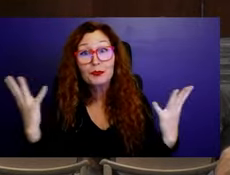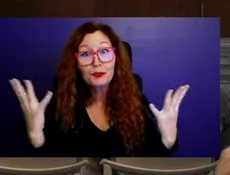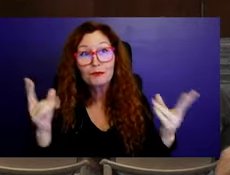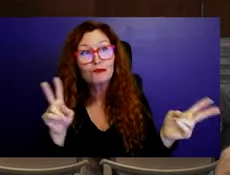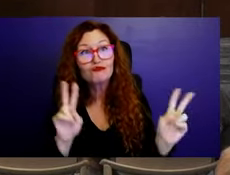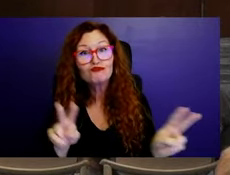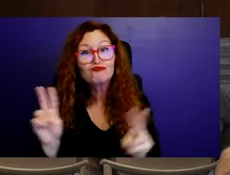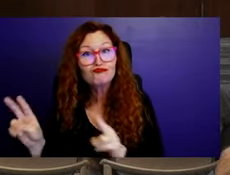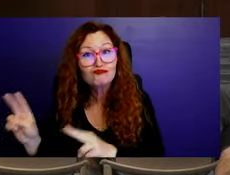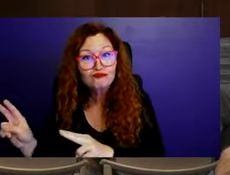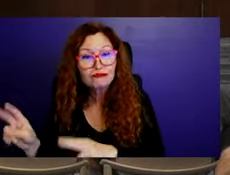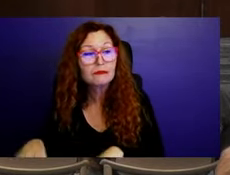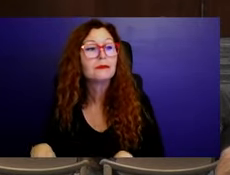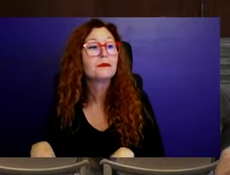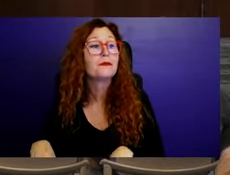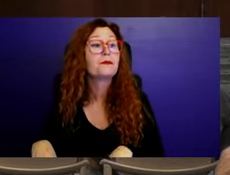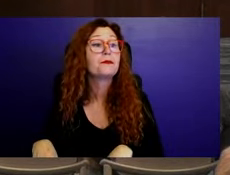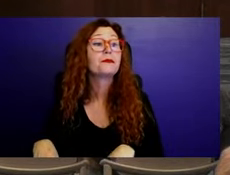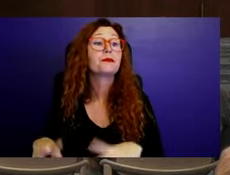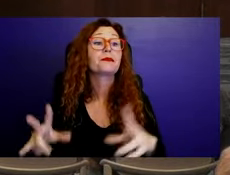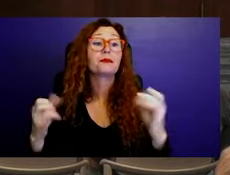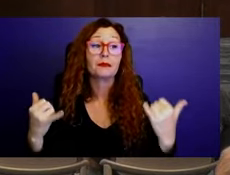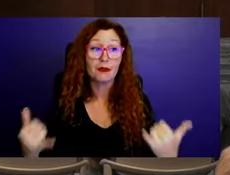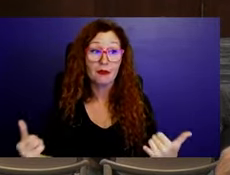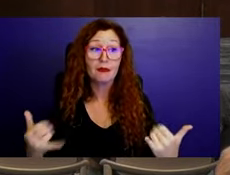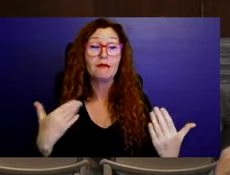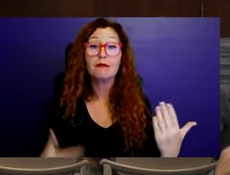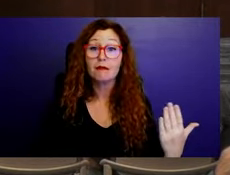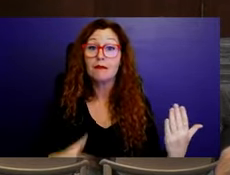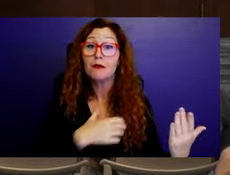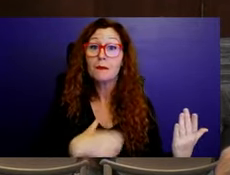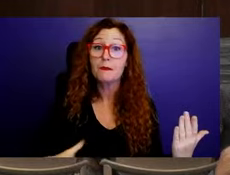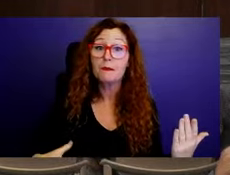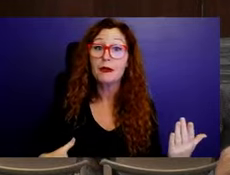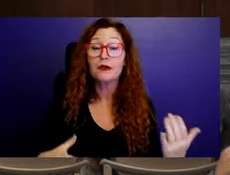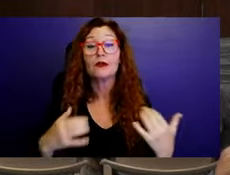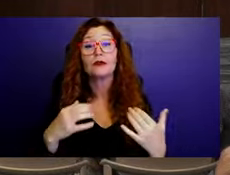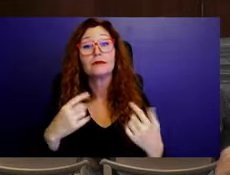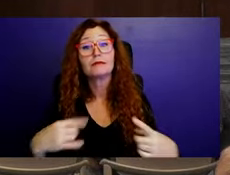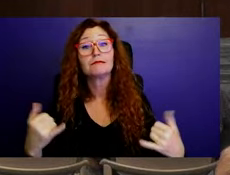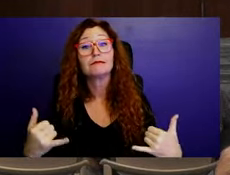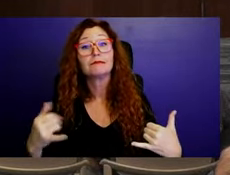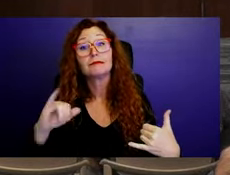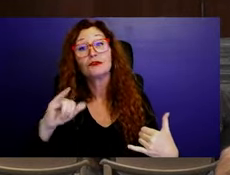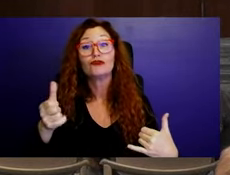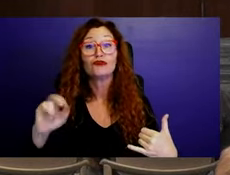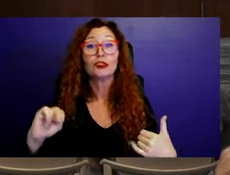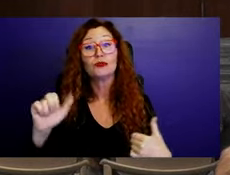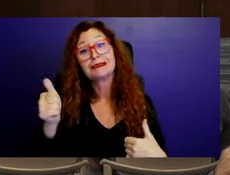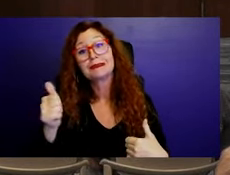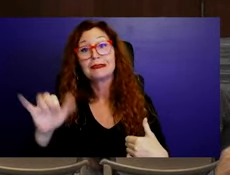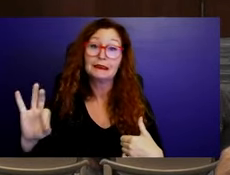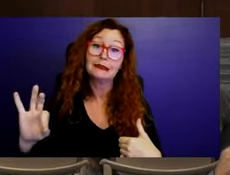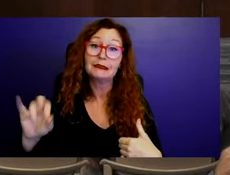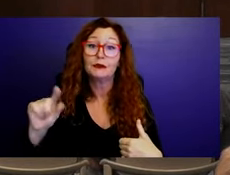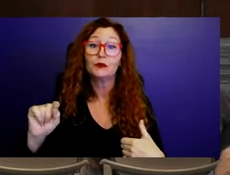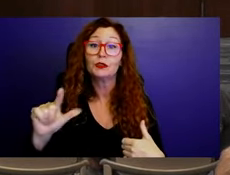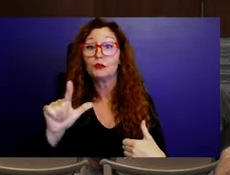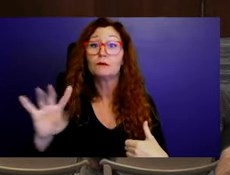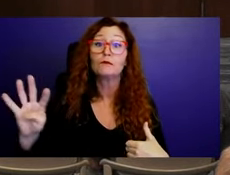City of Boyne Beach, Florida to hereby proclaim the 19th day of January 2024 as Arbor Day. So,